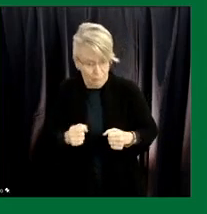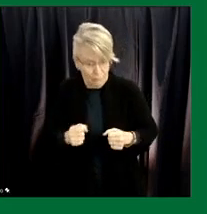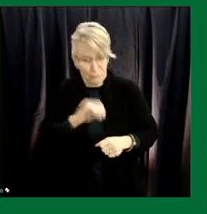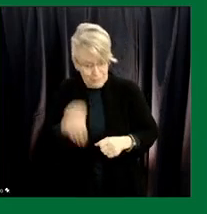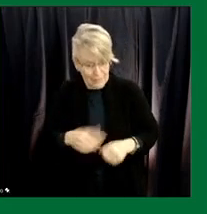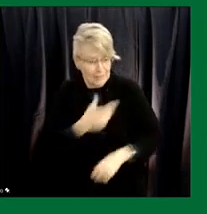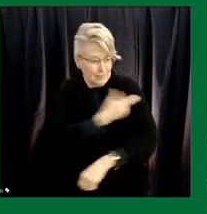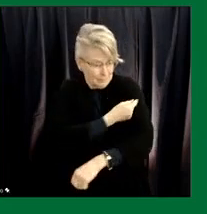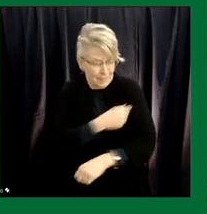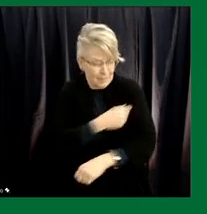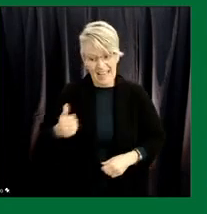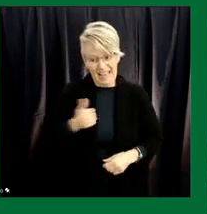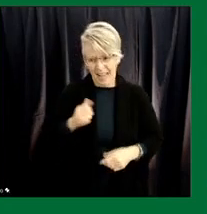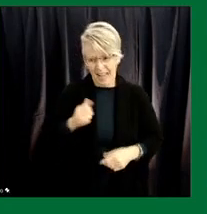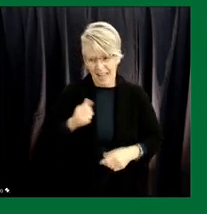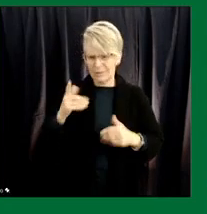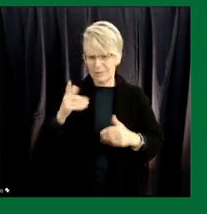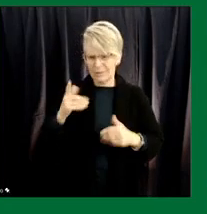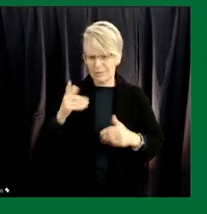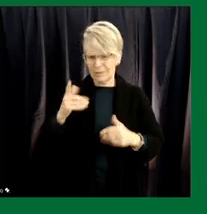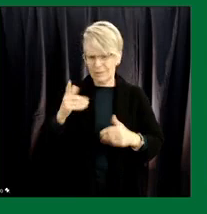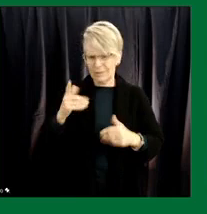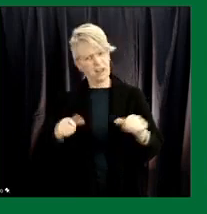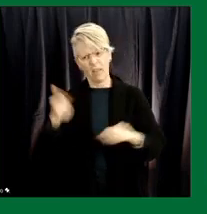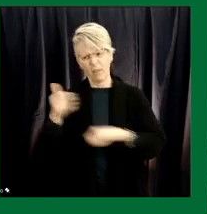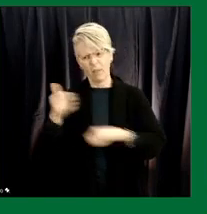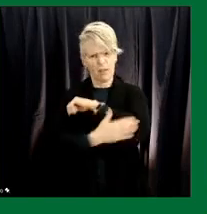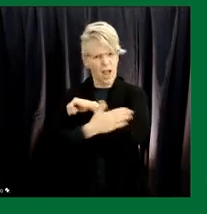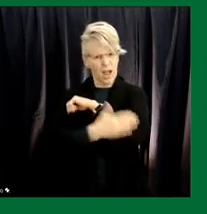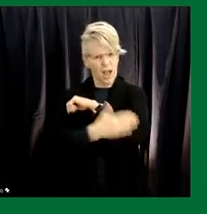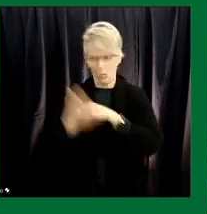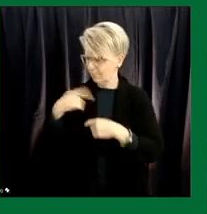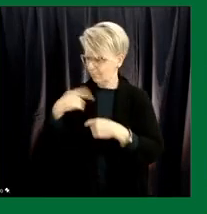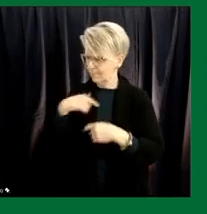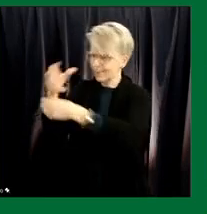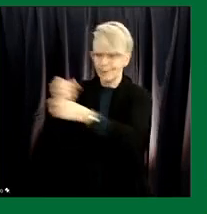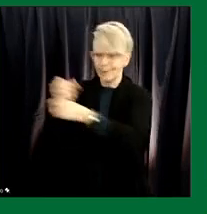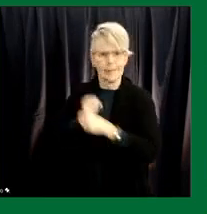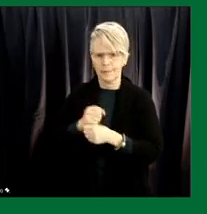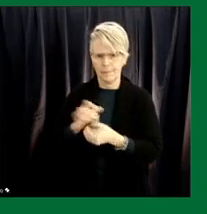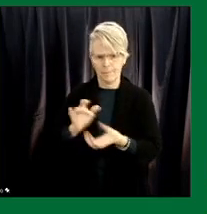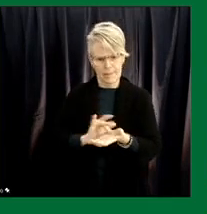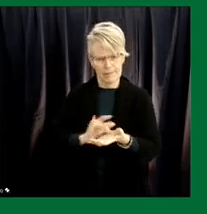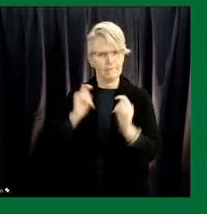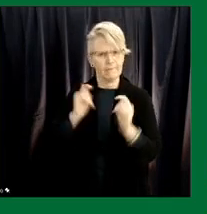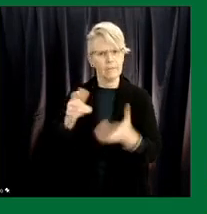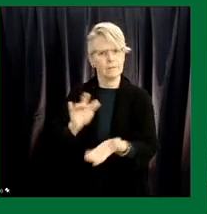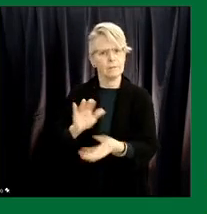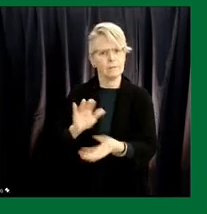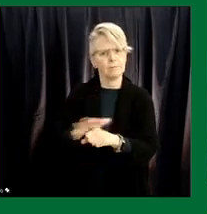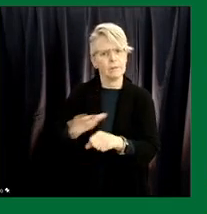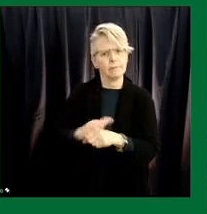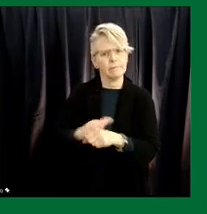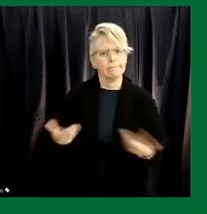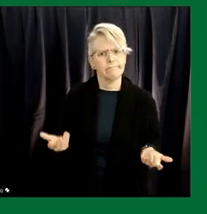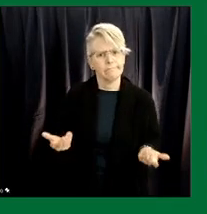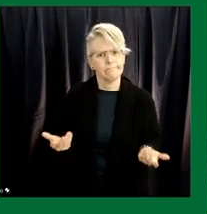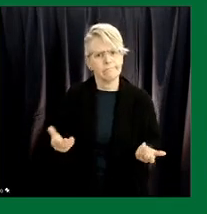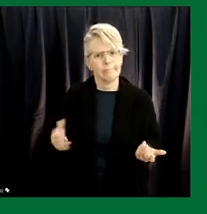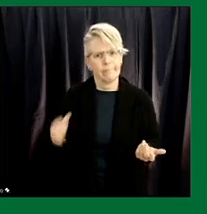trailing many other countries because we simply are not receiving vaccines quickly enough. This is a prosperous